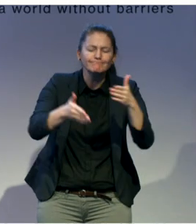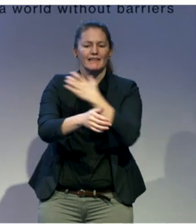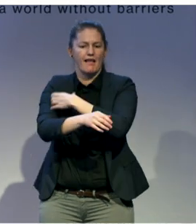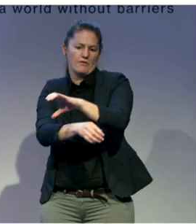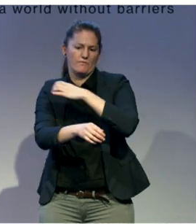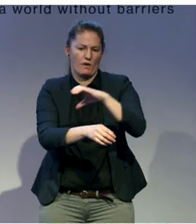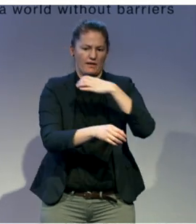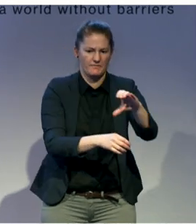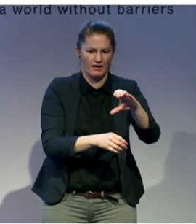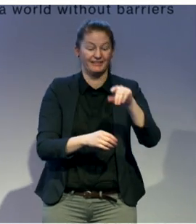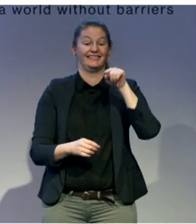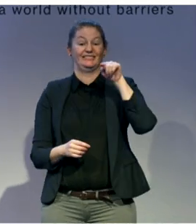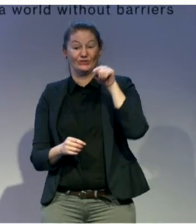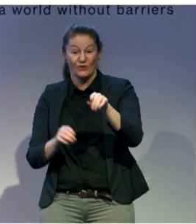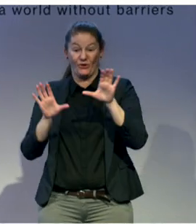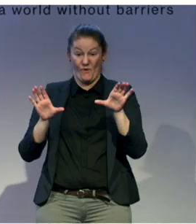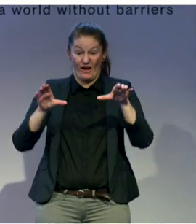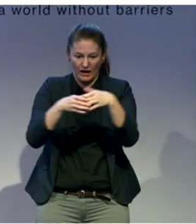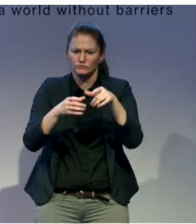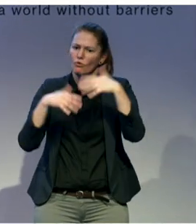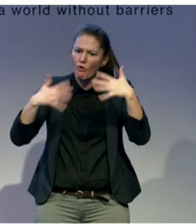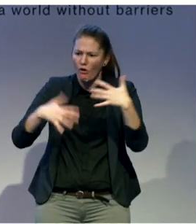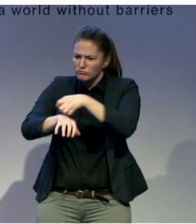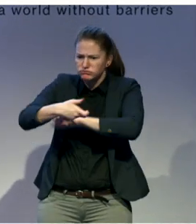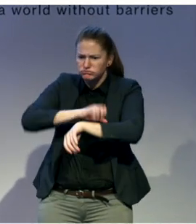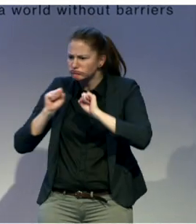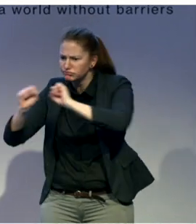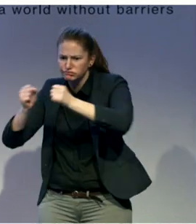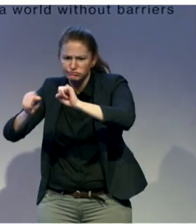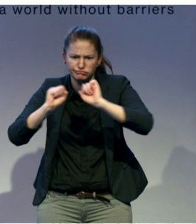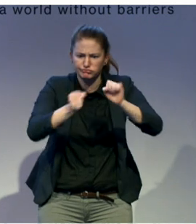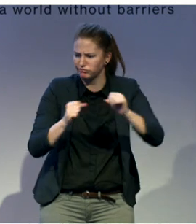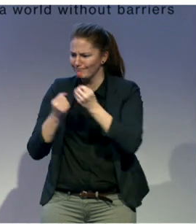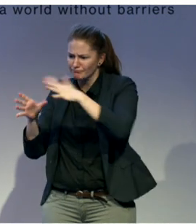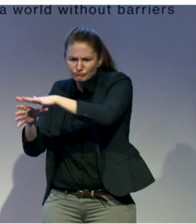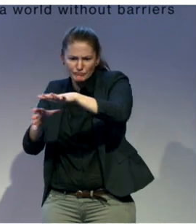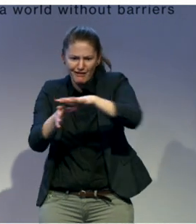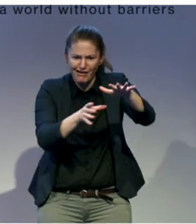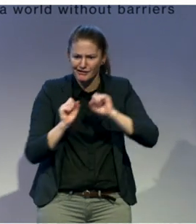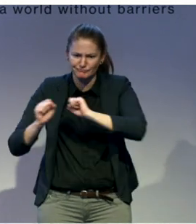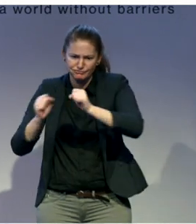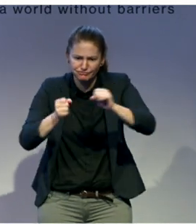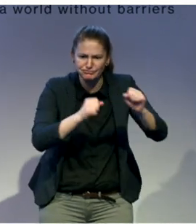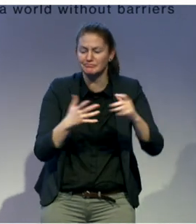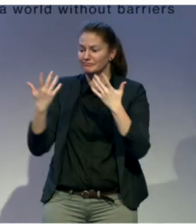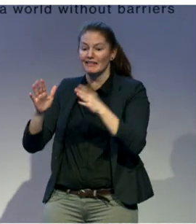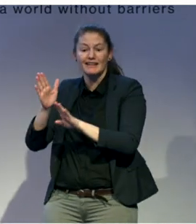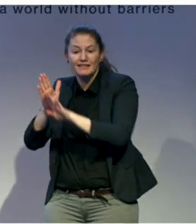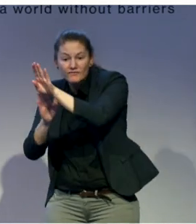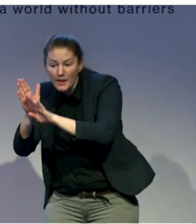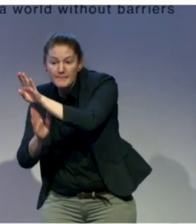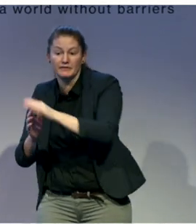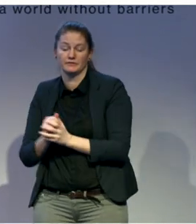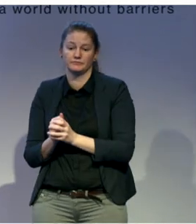disabilities as a cross-cutting issue of development, thus adopt